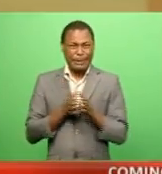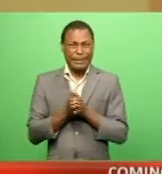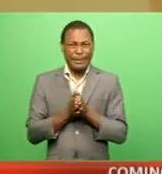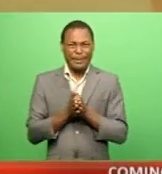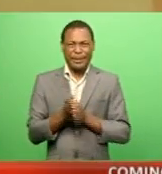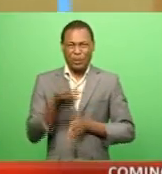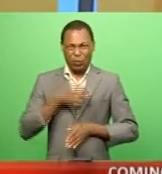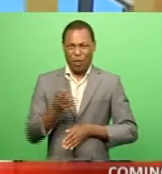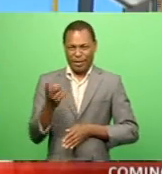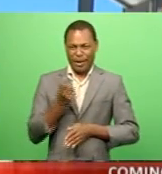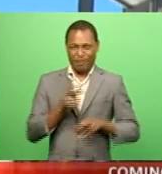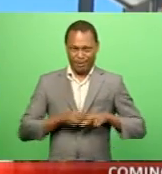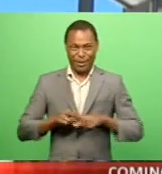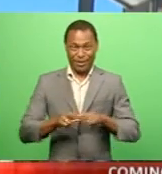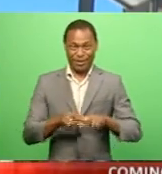Fiji